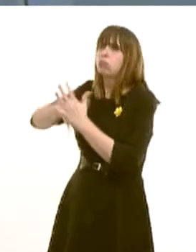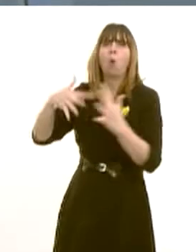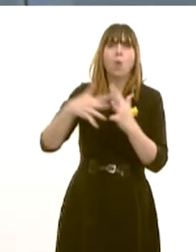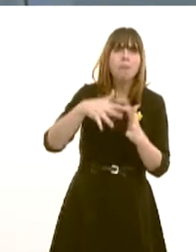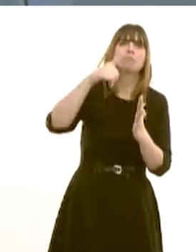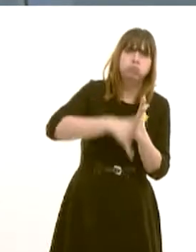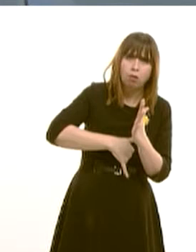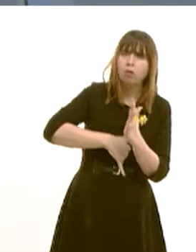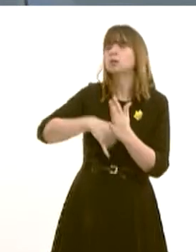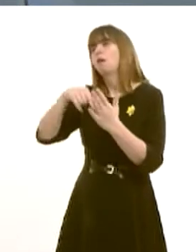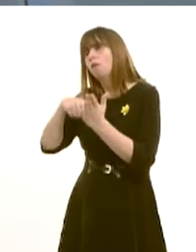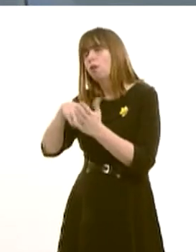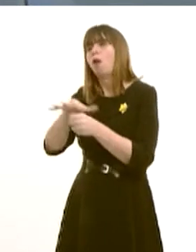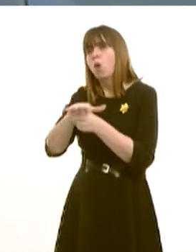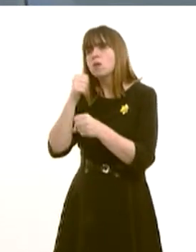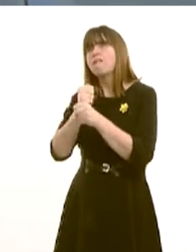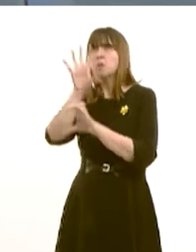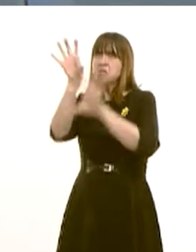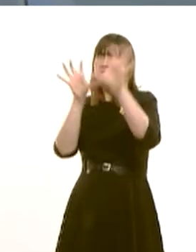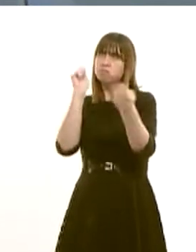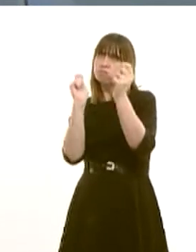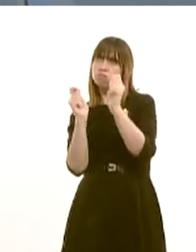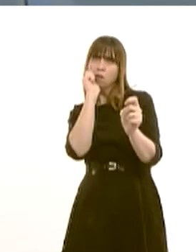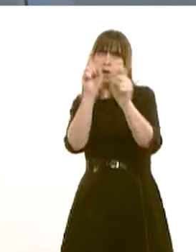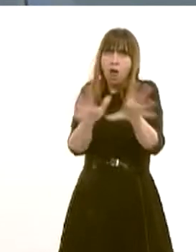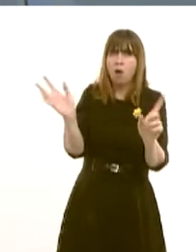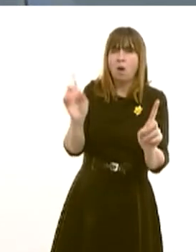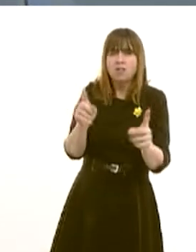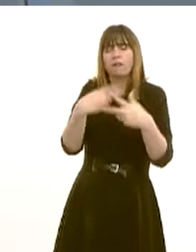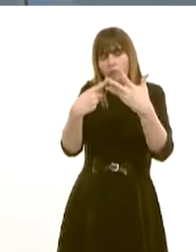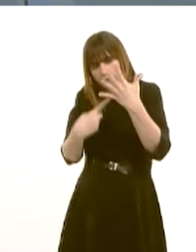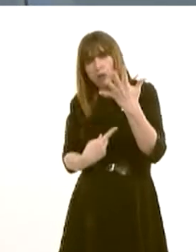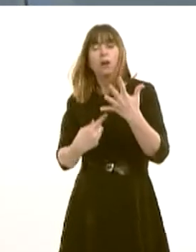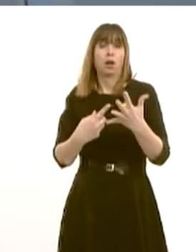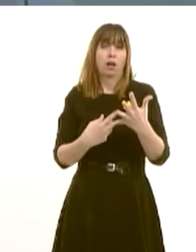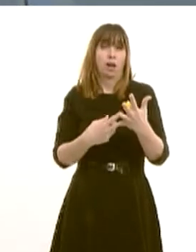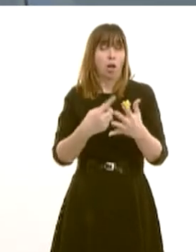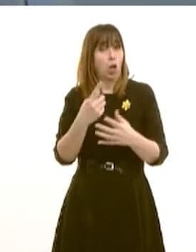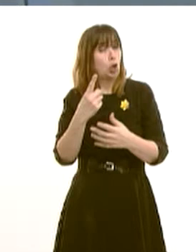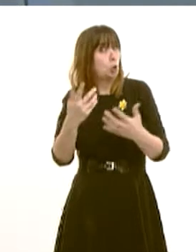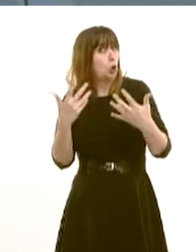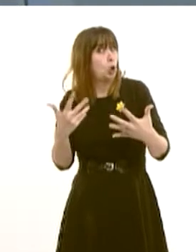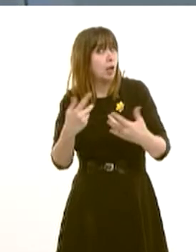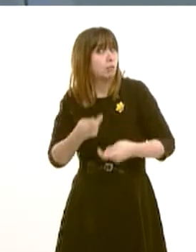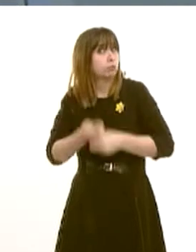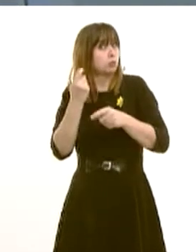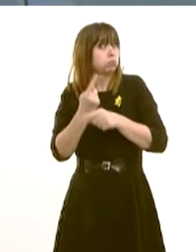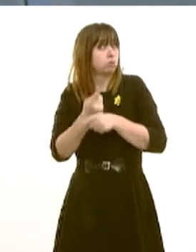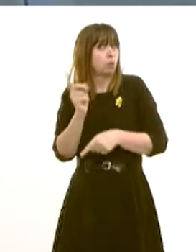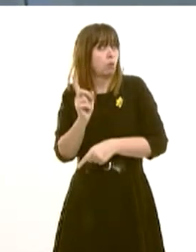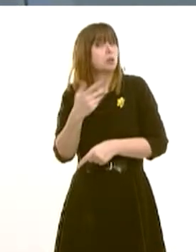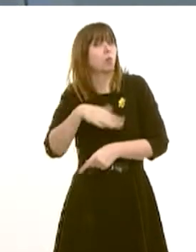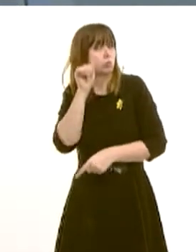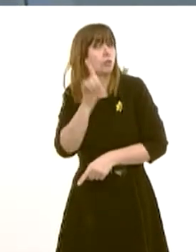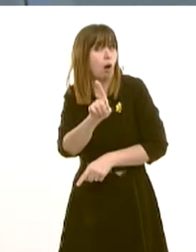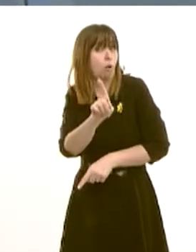to look what would be the best local government map for Wales going forward. Can you confirm today, because the one thing that didn't come out of your conference was, can you confirm today,